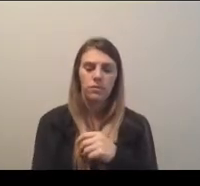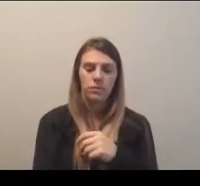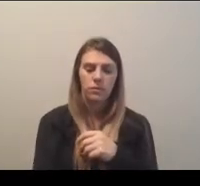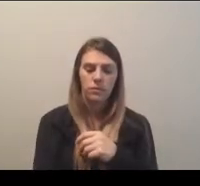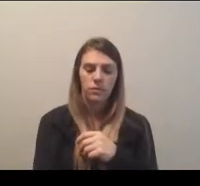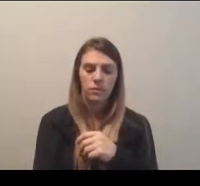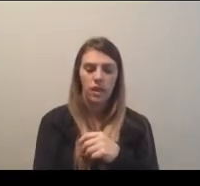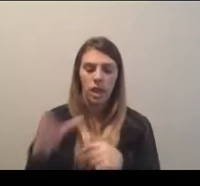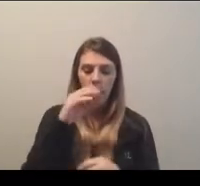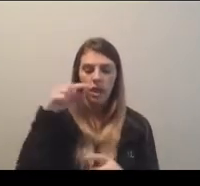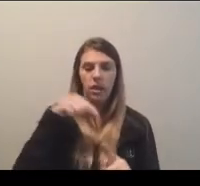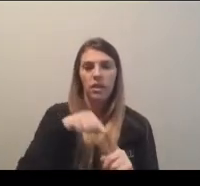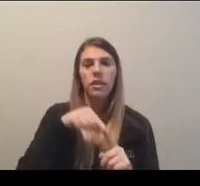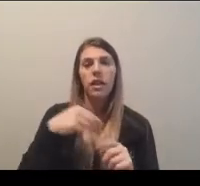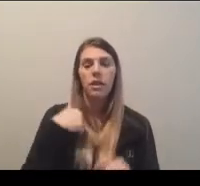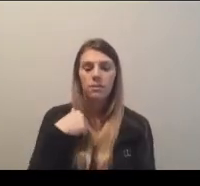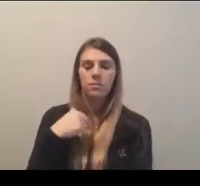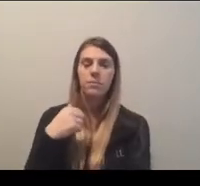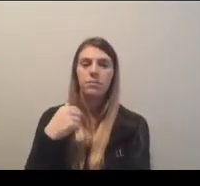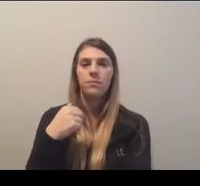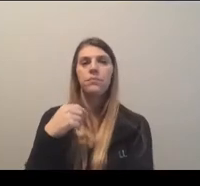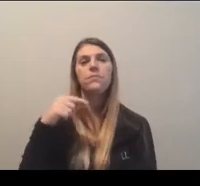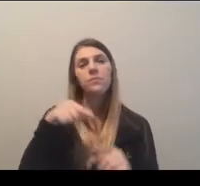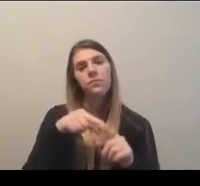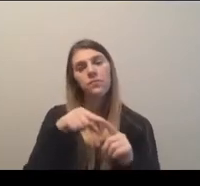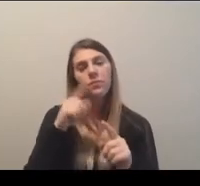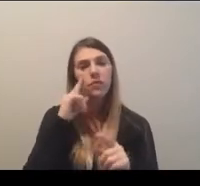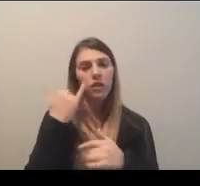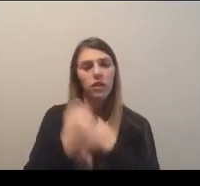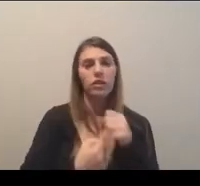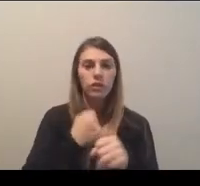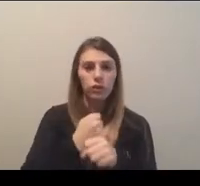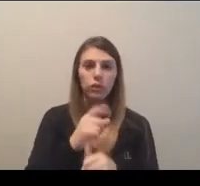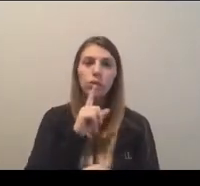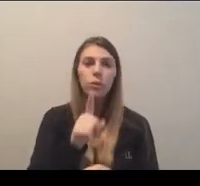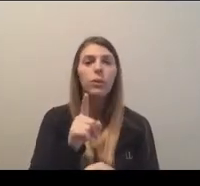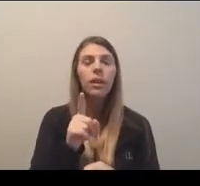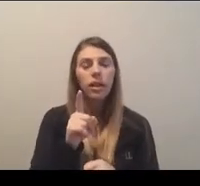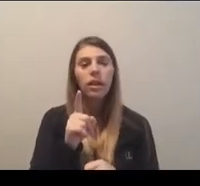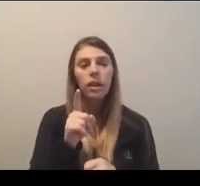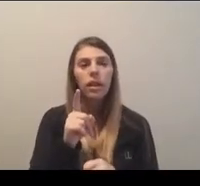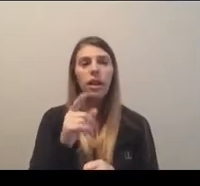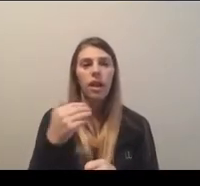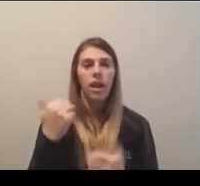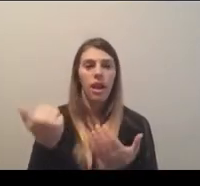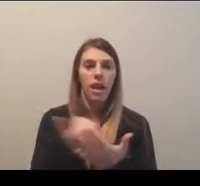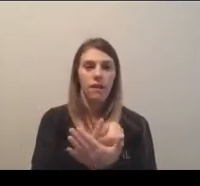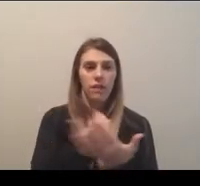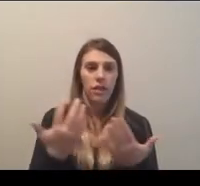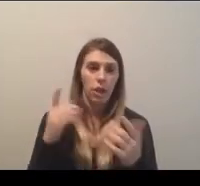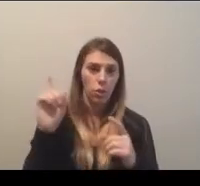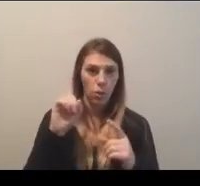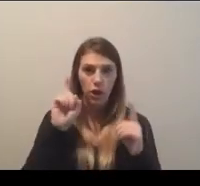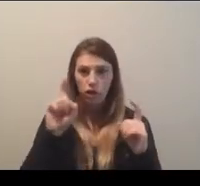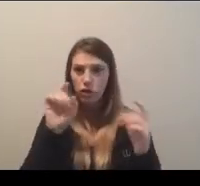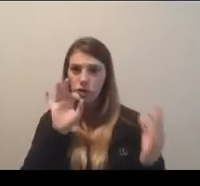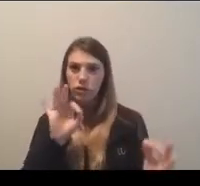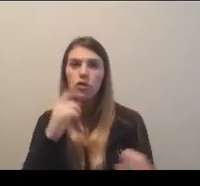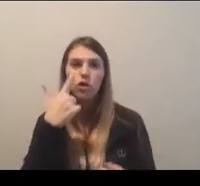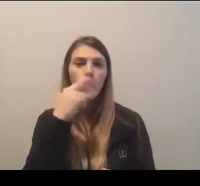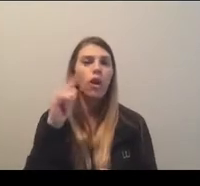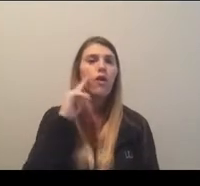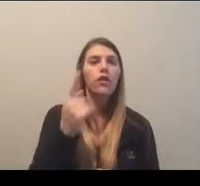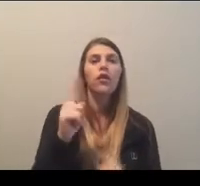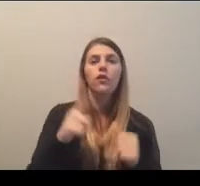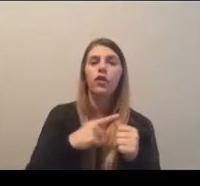That also has necessitated for this year in order to actually just get everything where it needs to go for those first